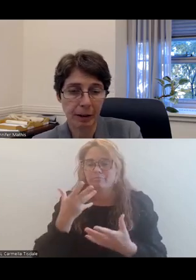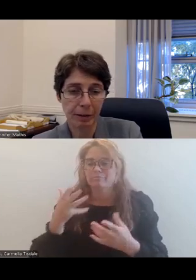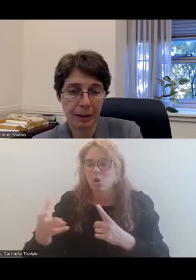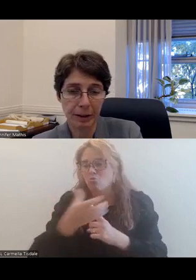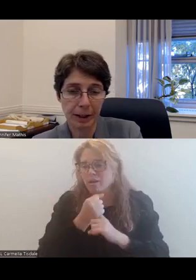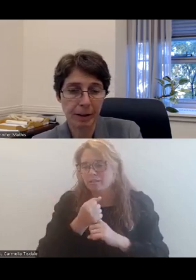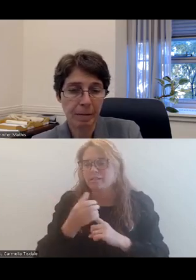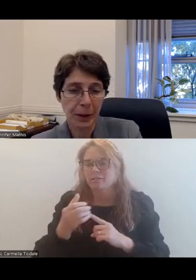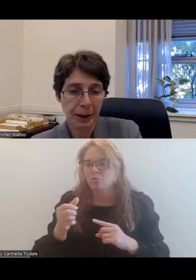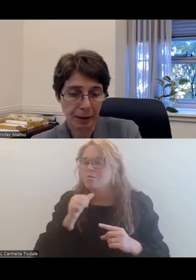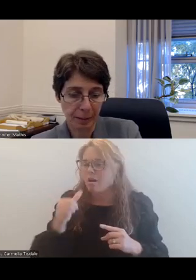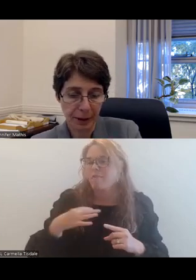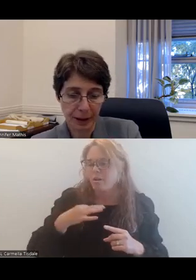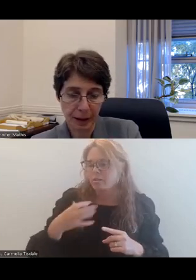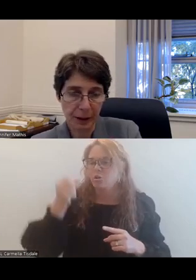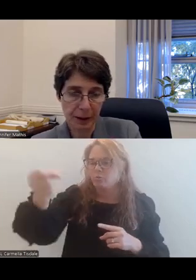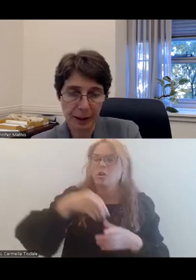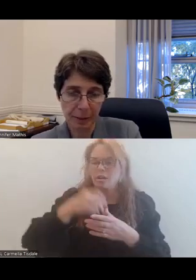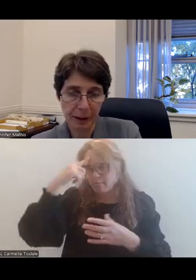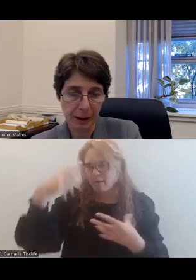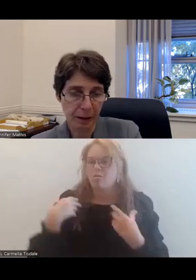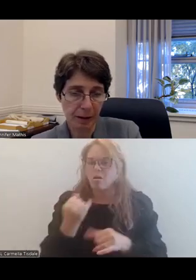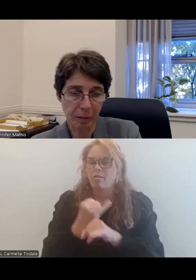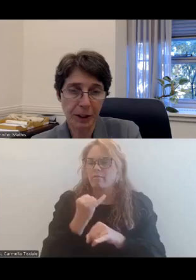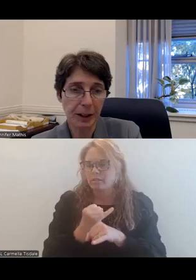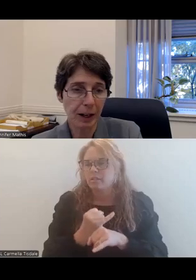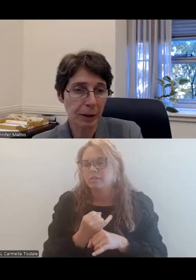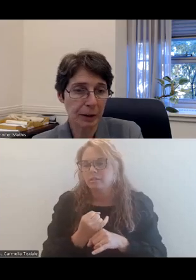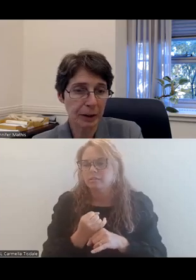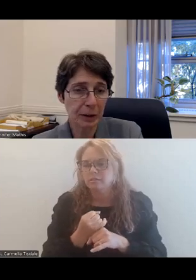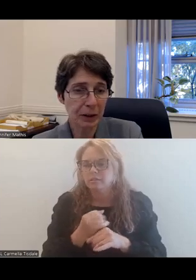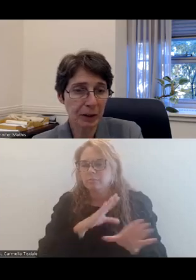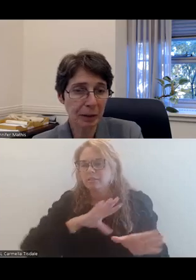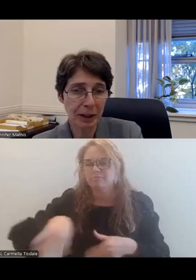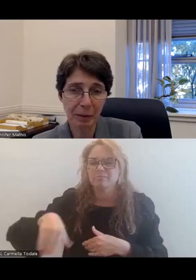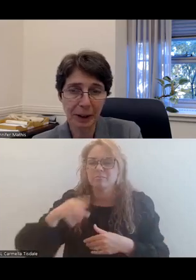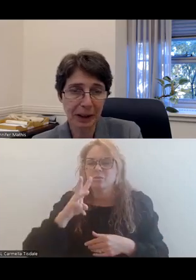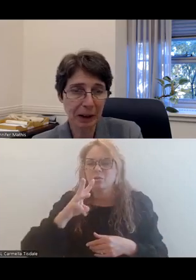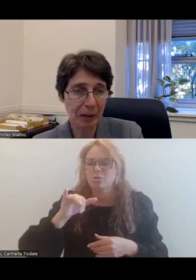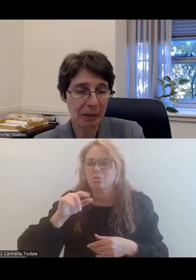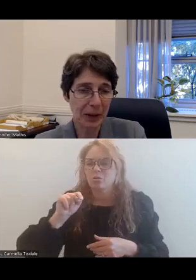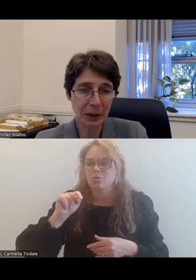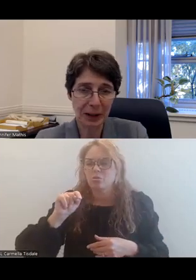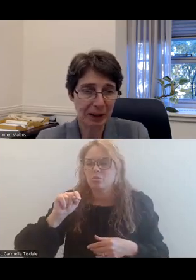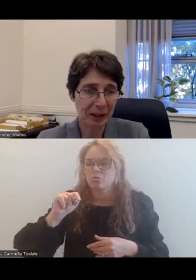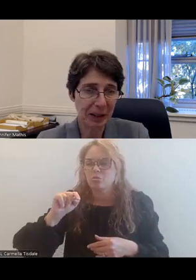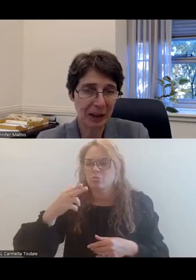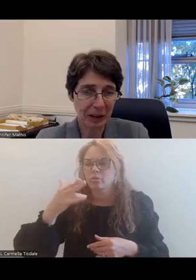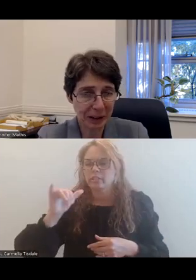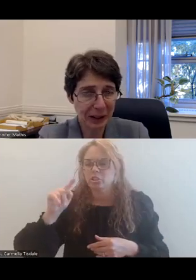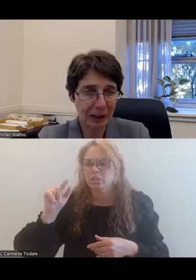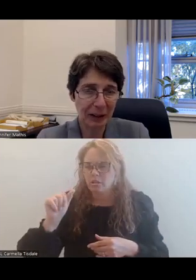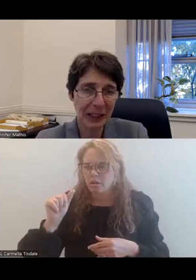in a mental health facility. I'm going to skip the Wichita public schools agreement, but you can